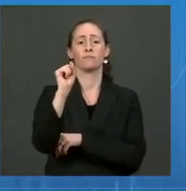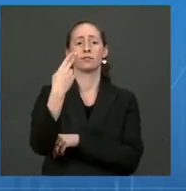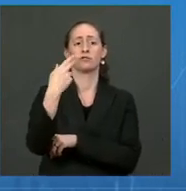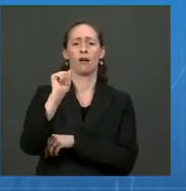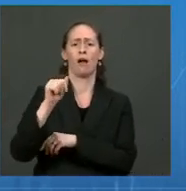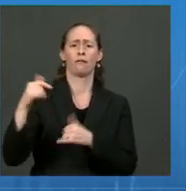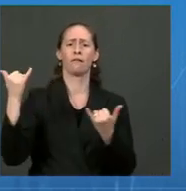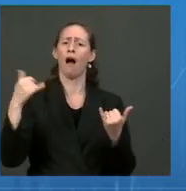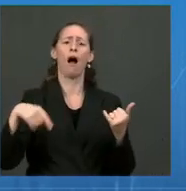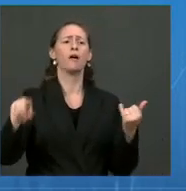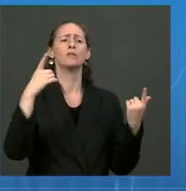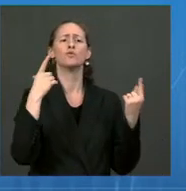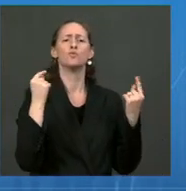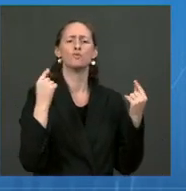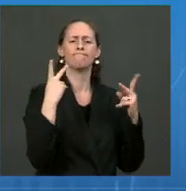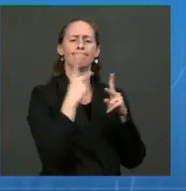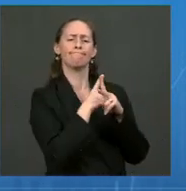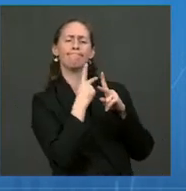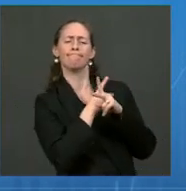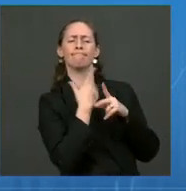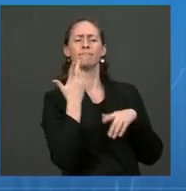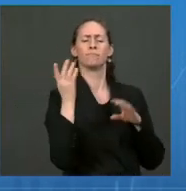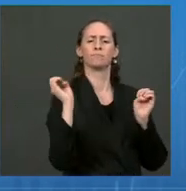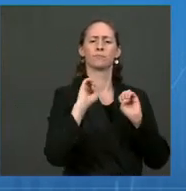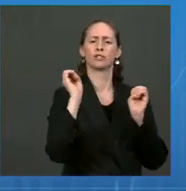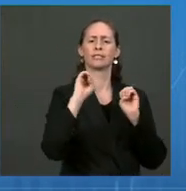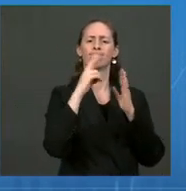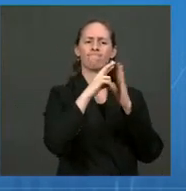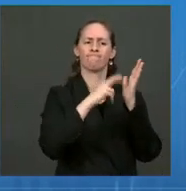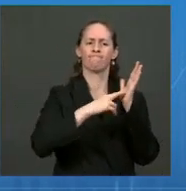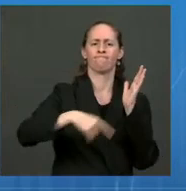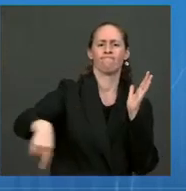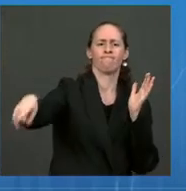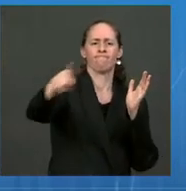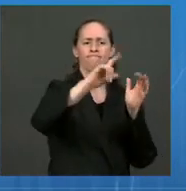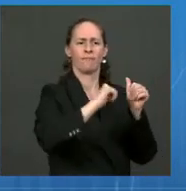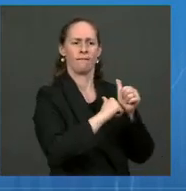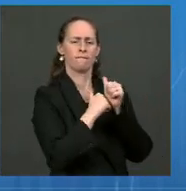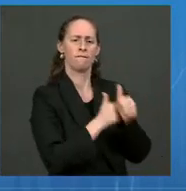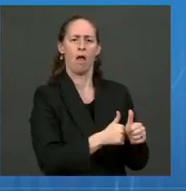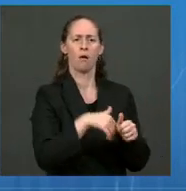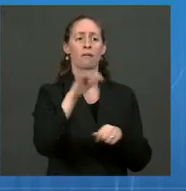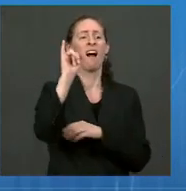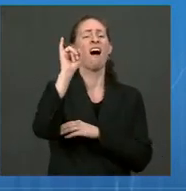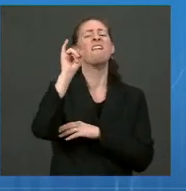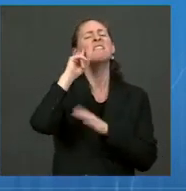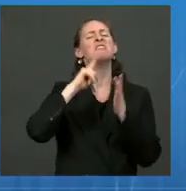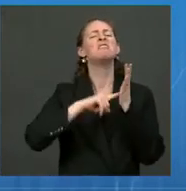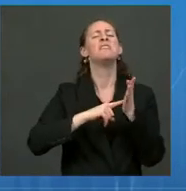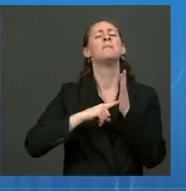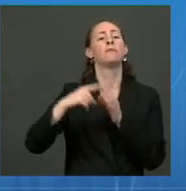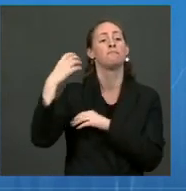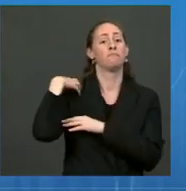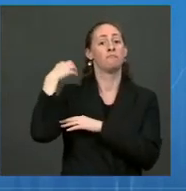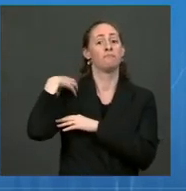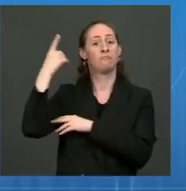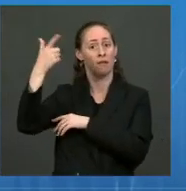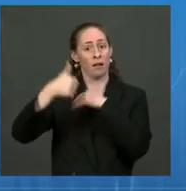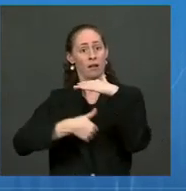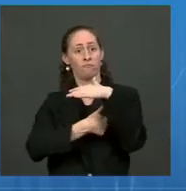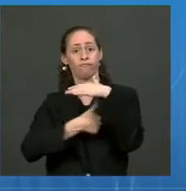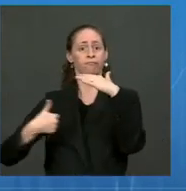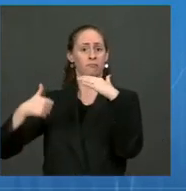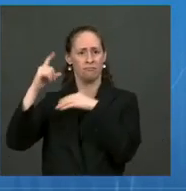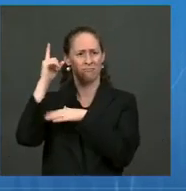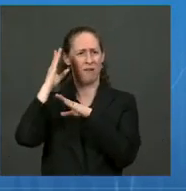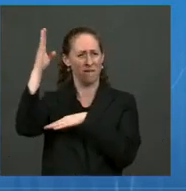standard that covers employees with over 100 employees to ensure that workers are fully vaccinated or